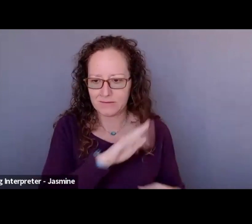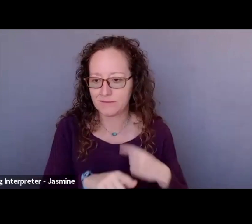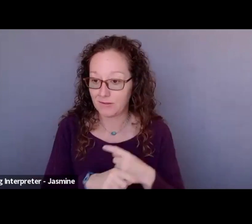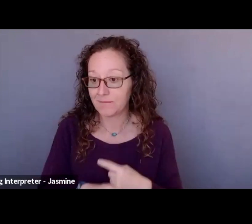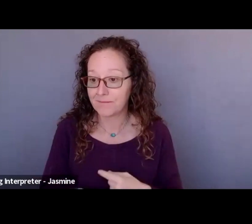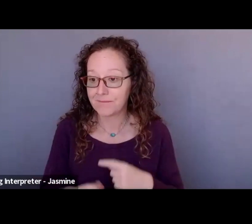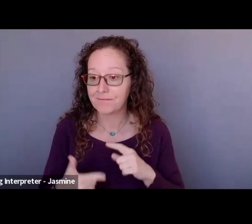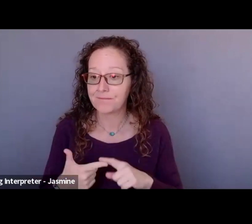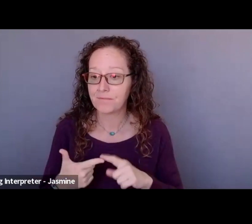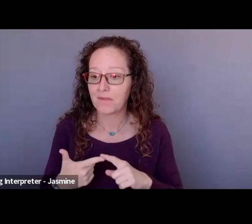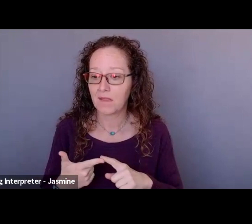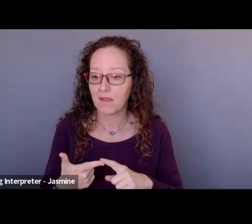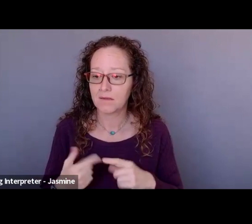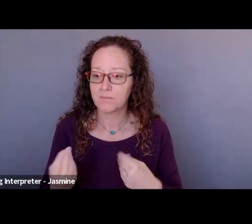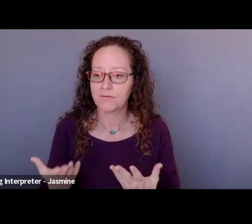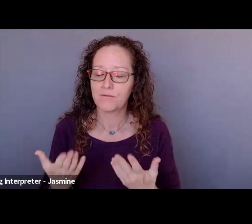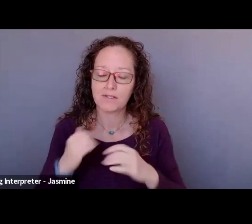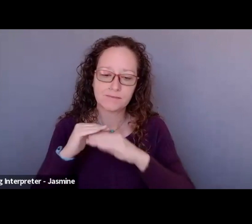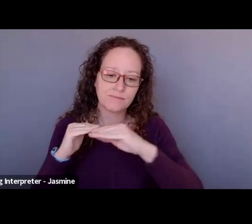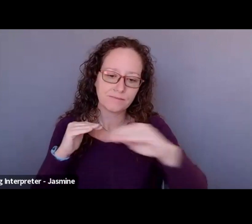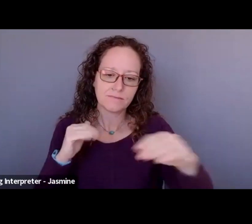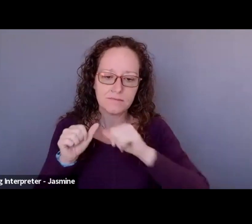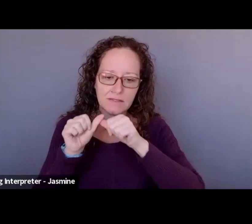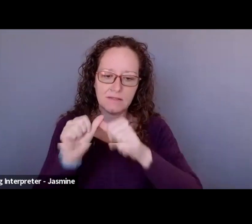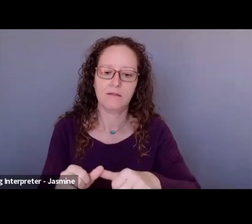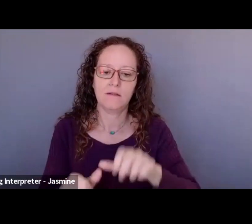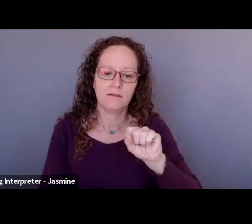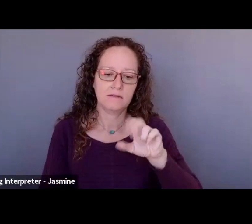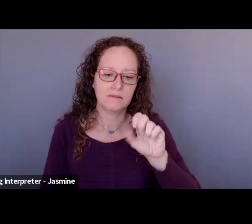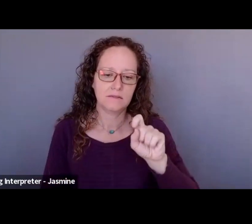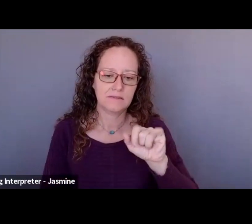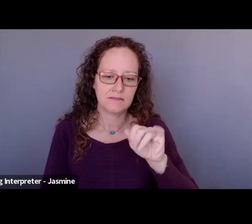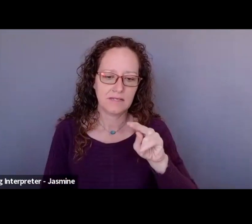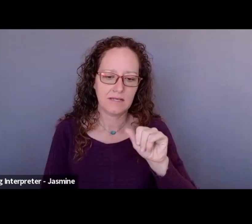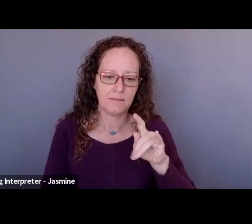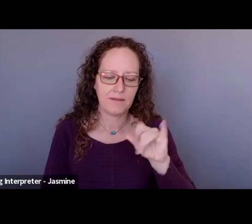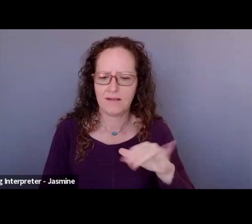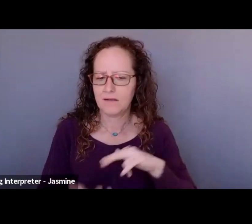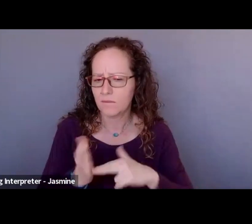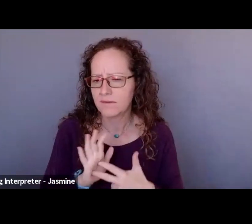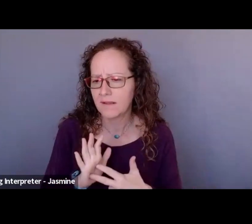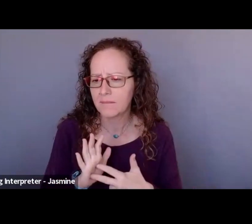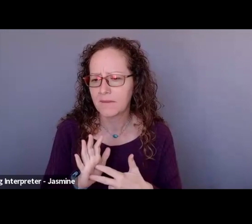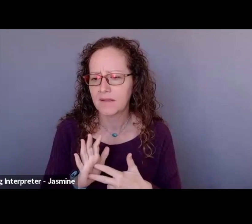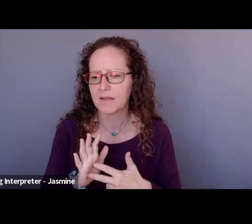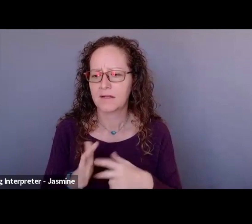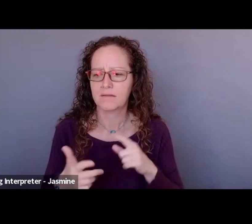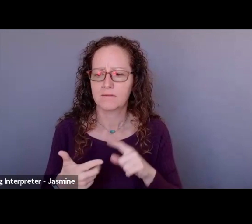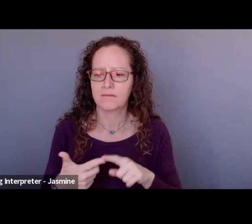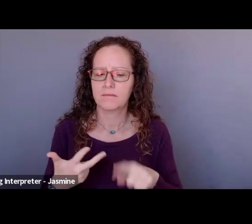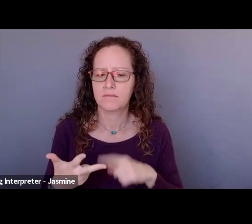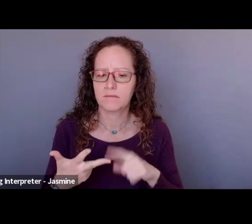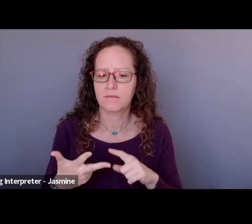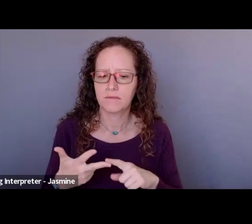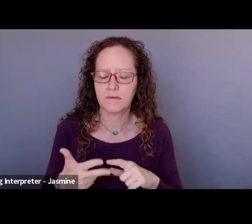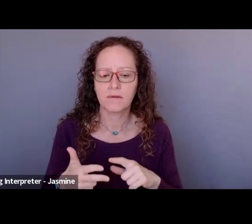Providing sustainability. What does sustainability mean? Building your case for support, that's how do we